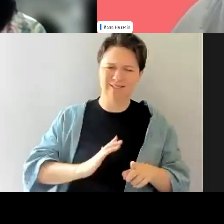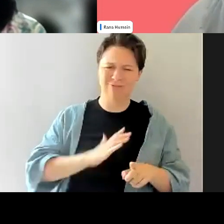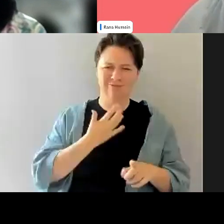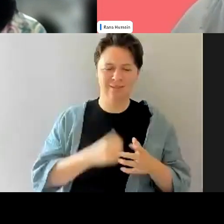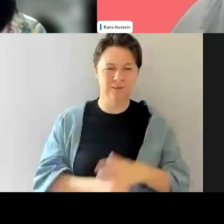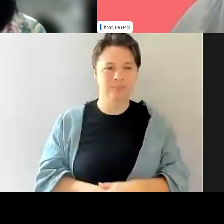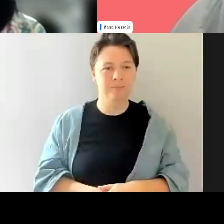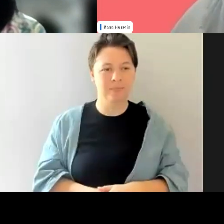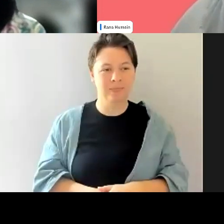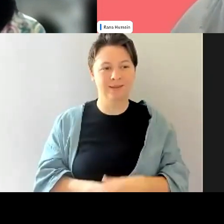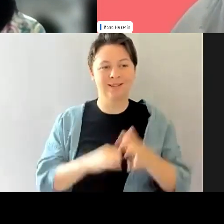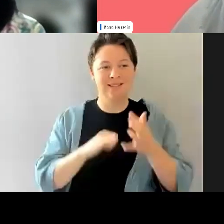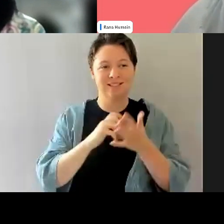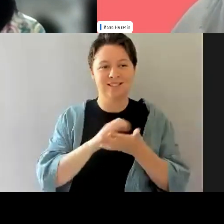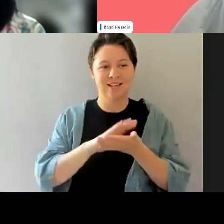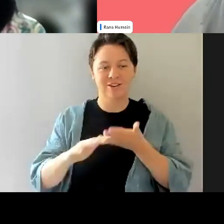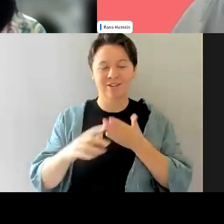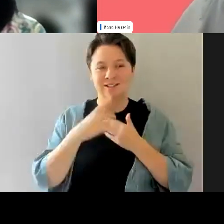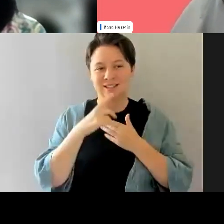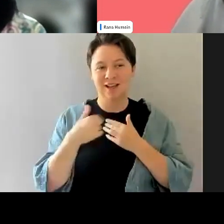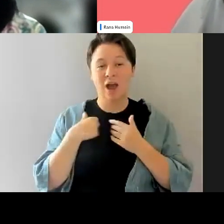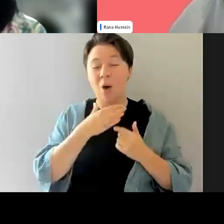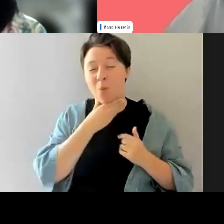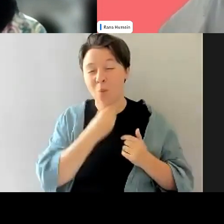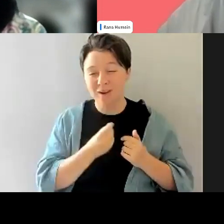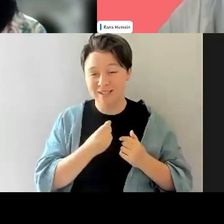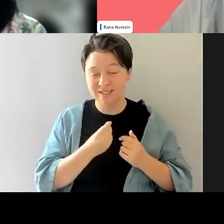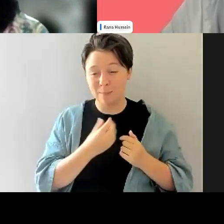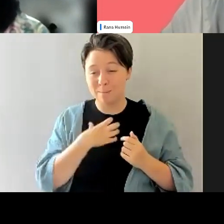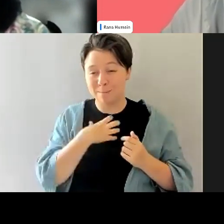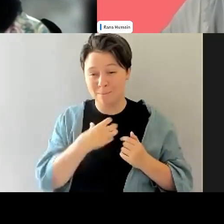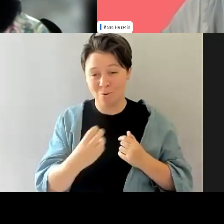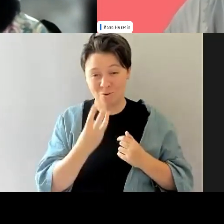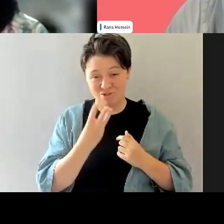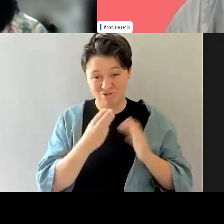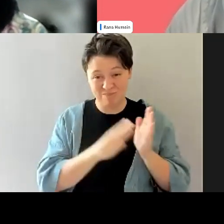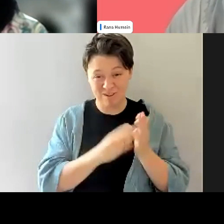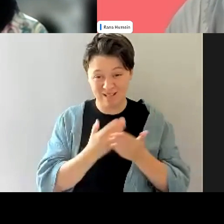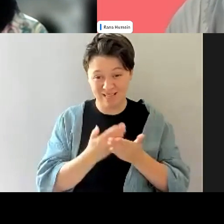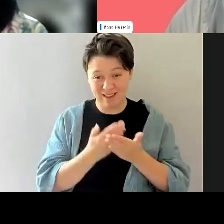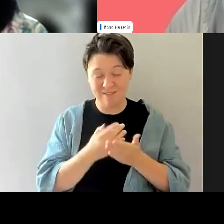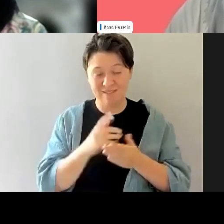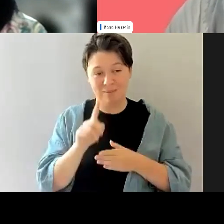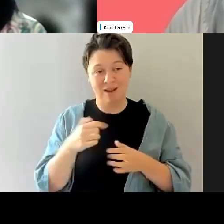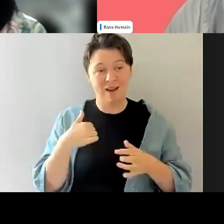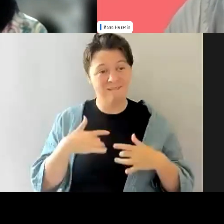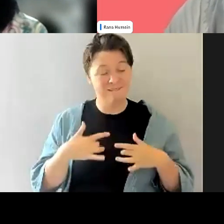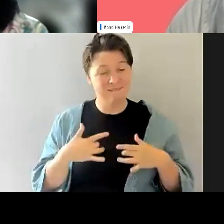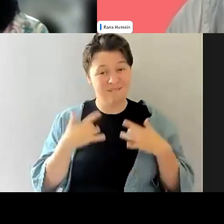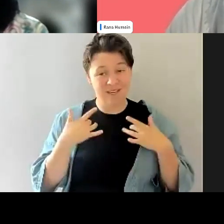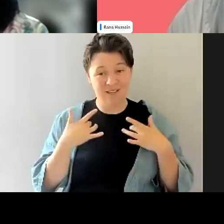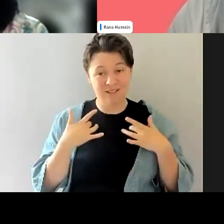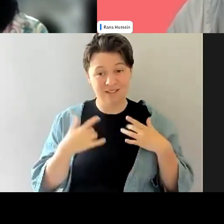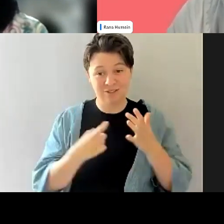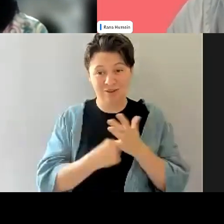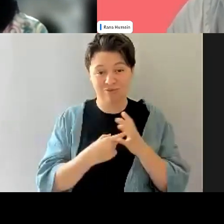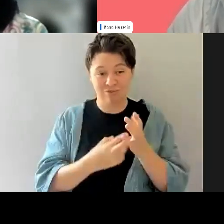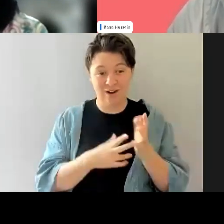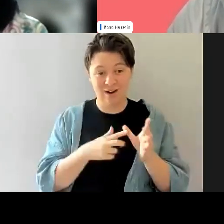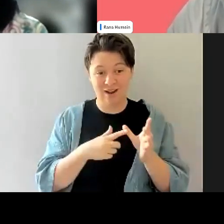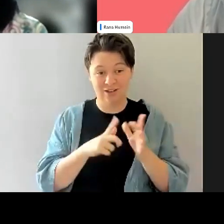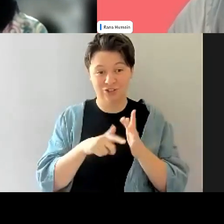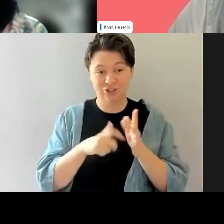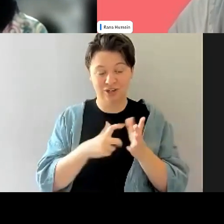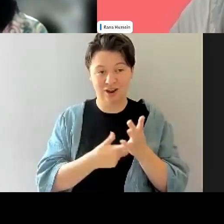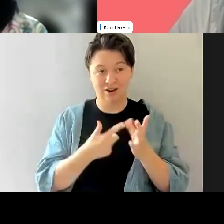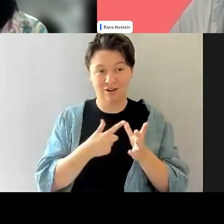Melina, you know, I wish we didn't only have three minutes left. We, I feel like I'd rather, um, Jakari been on this